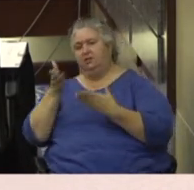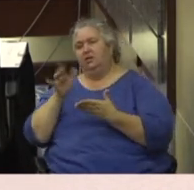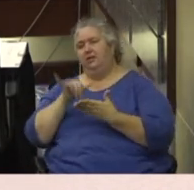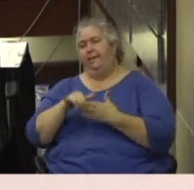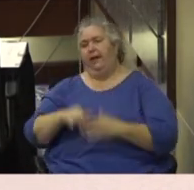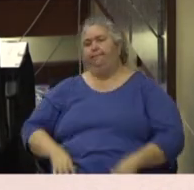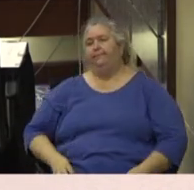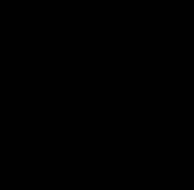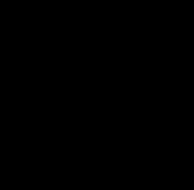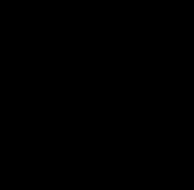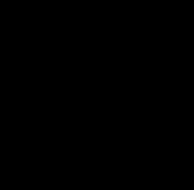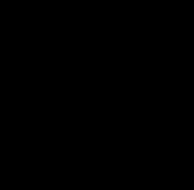to me. So thank you, Bradley.